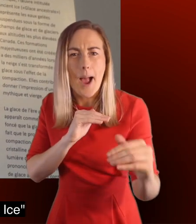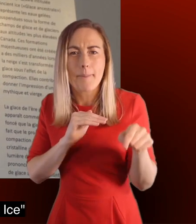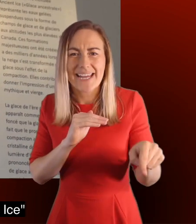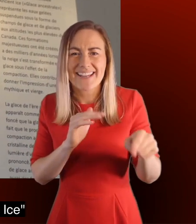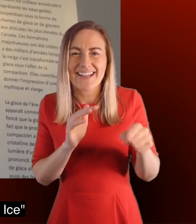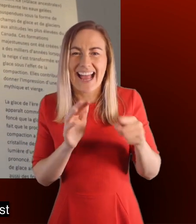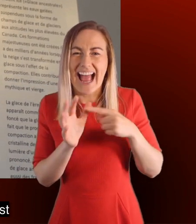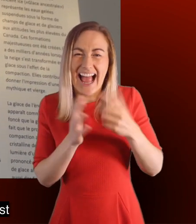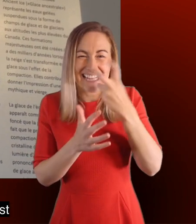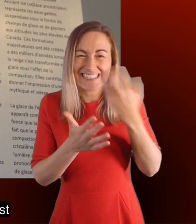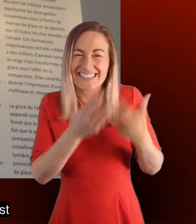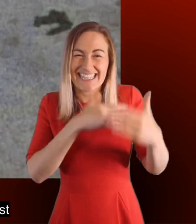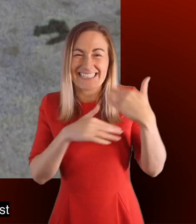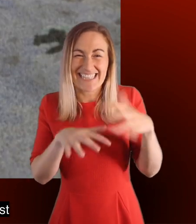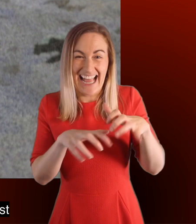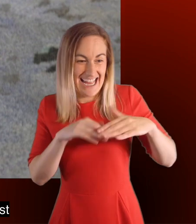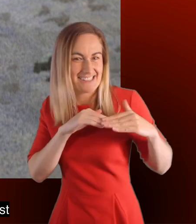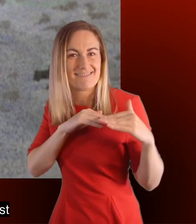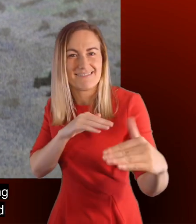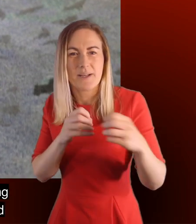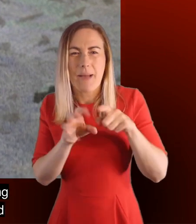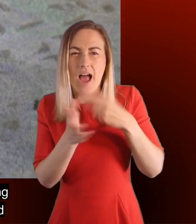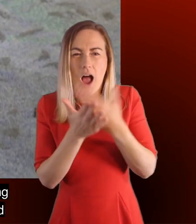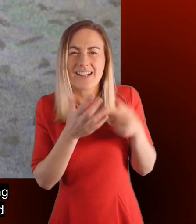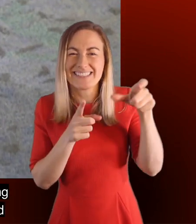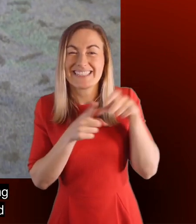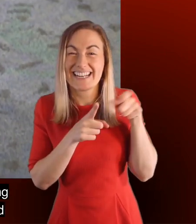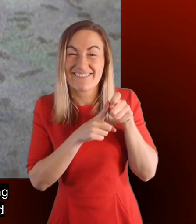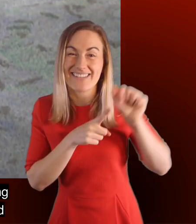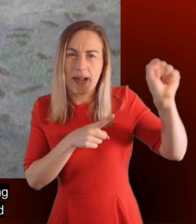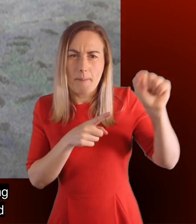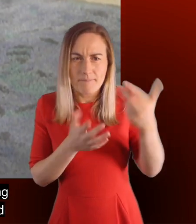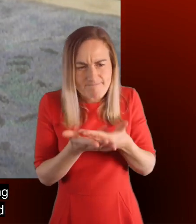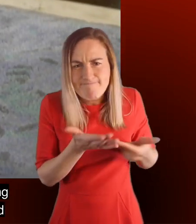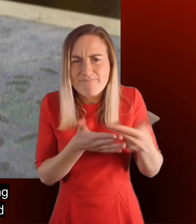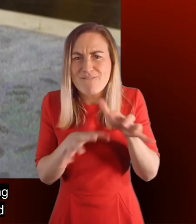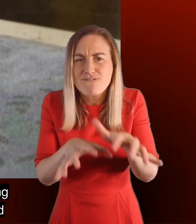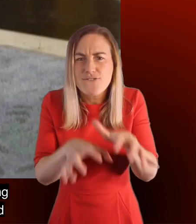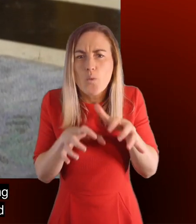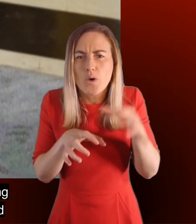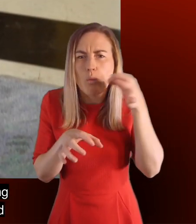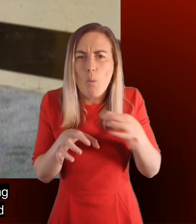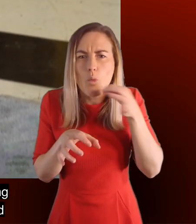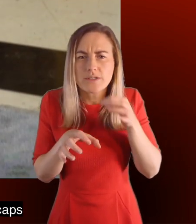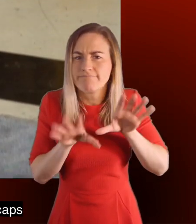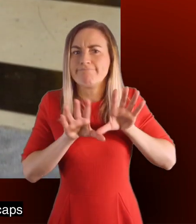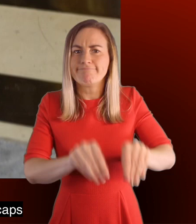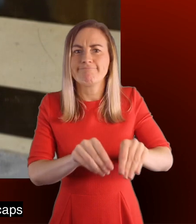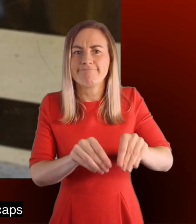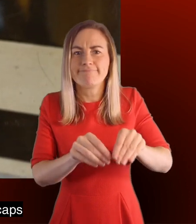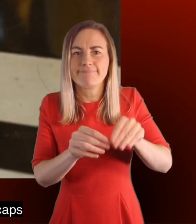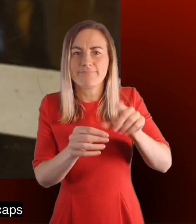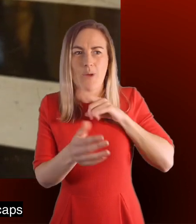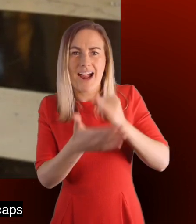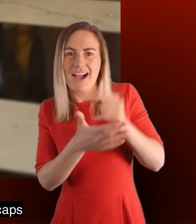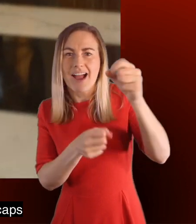called Ancient Ice by Manitoban multimedia artist Denise Prefontaine portraying the frozen waters suspended in the forms of